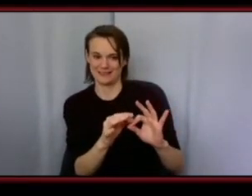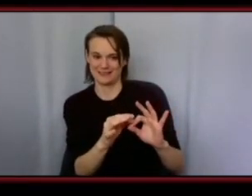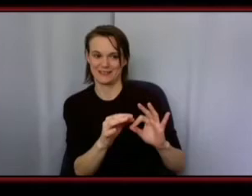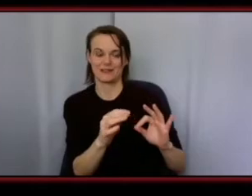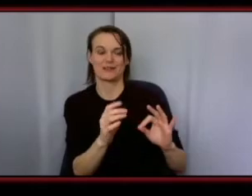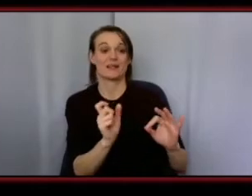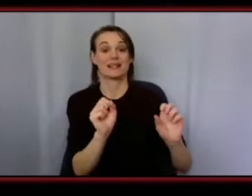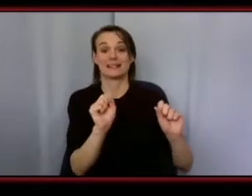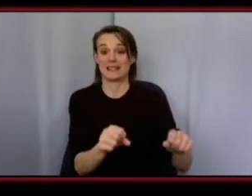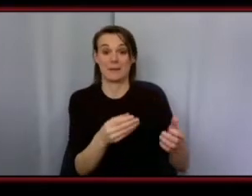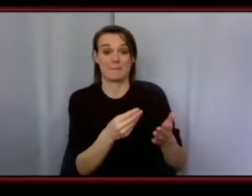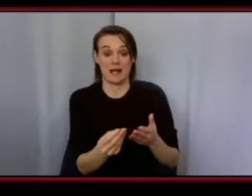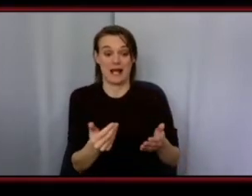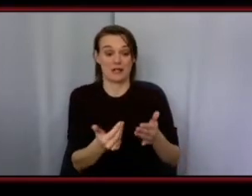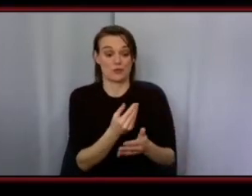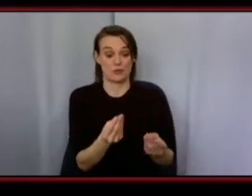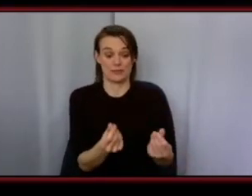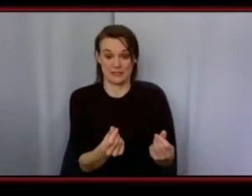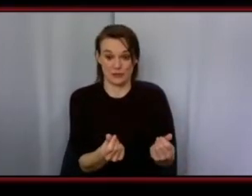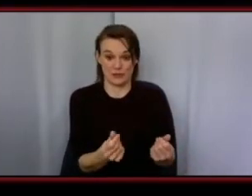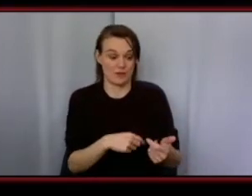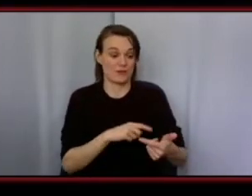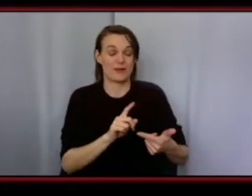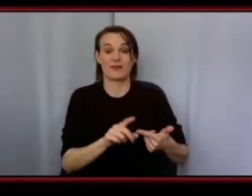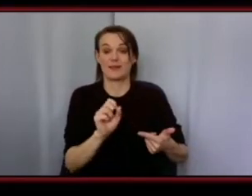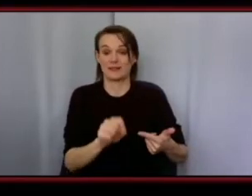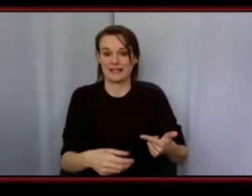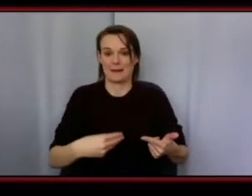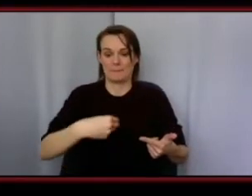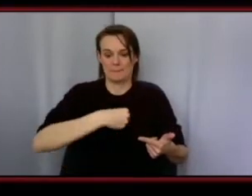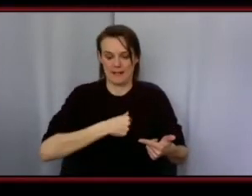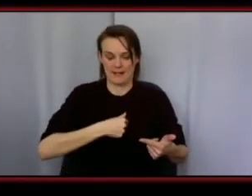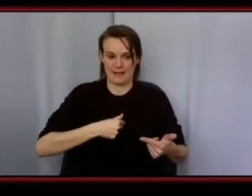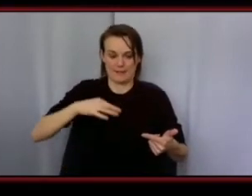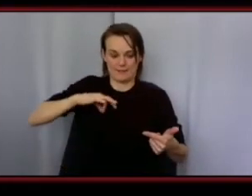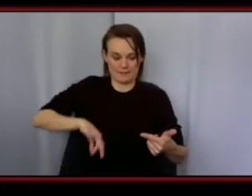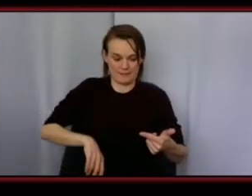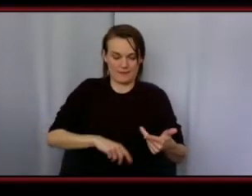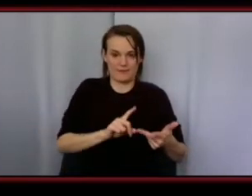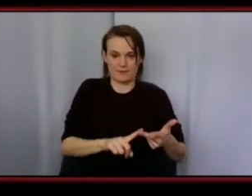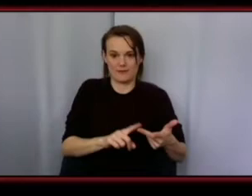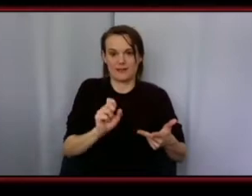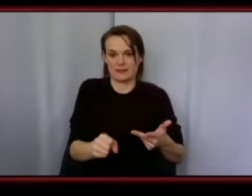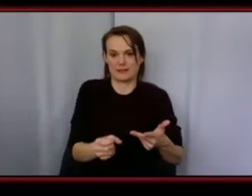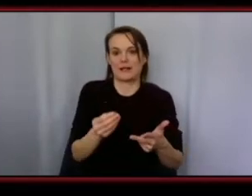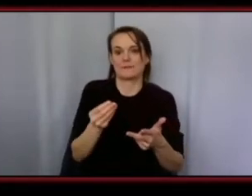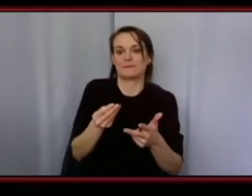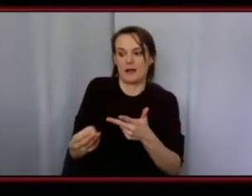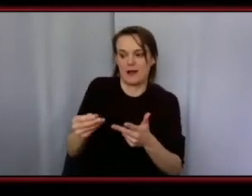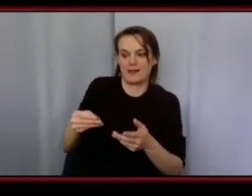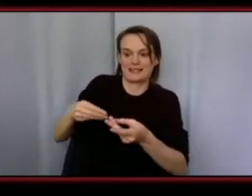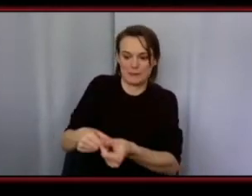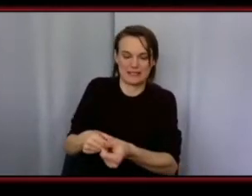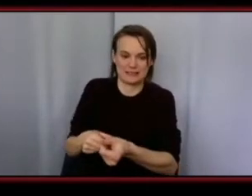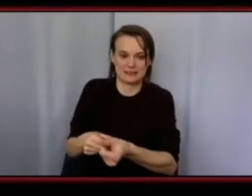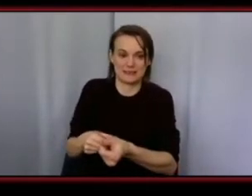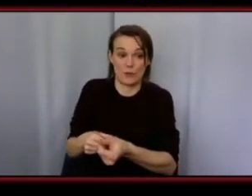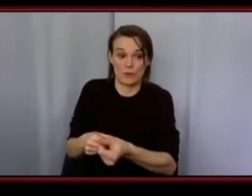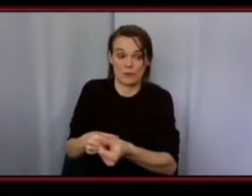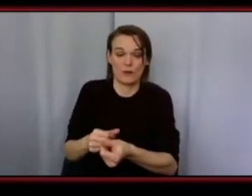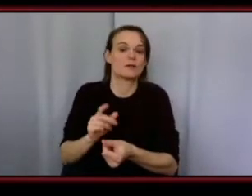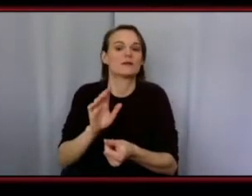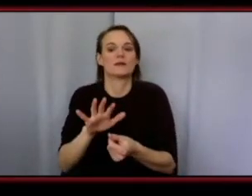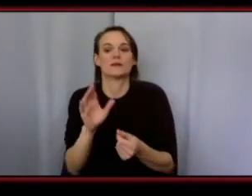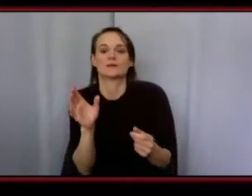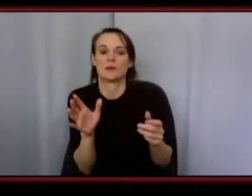for a new product you pay yourself and you pay for your expenses so if you pressure products right and you start off with a small